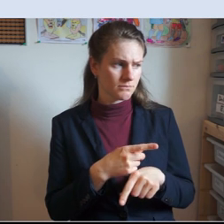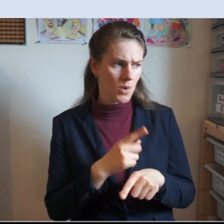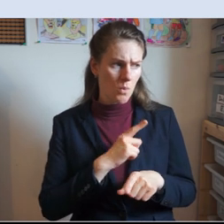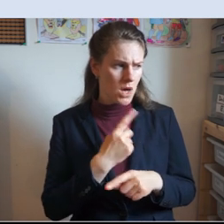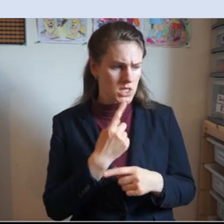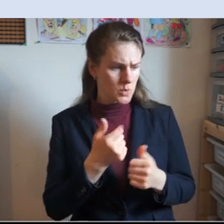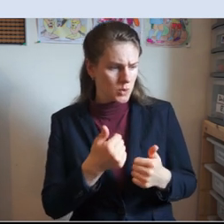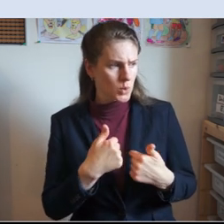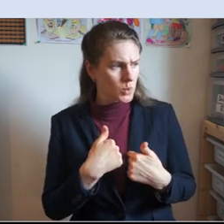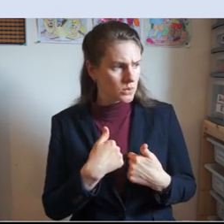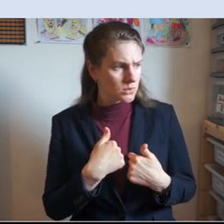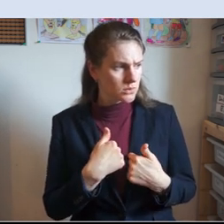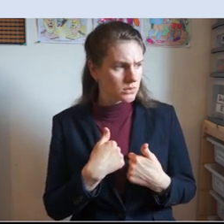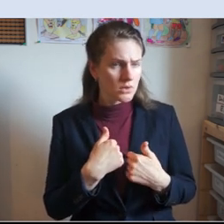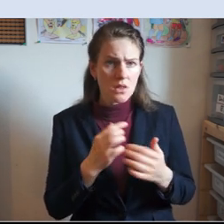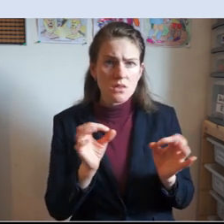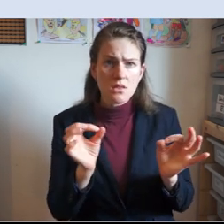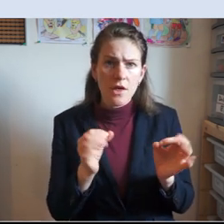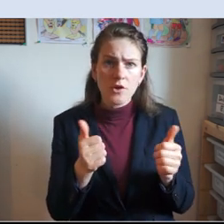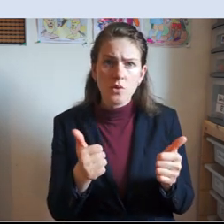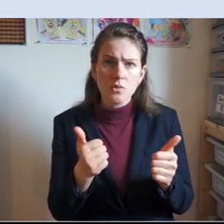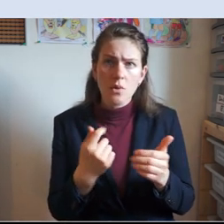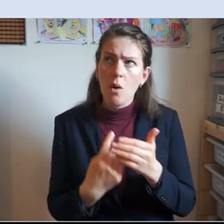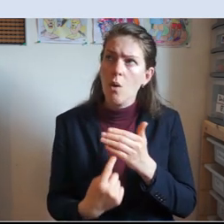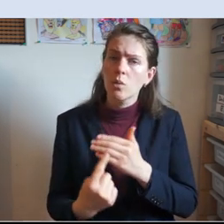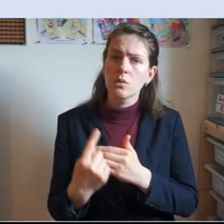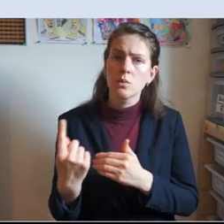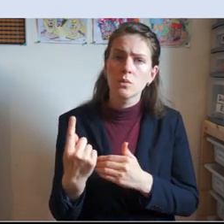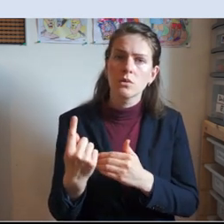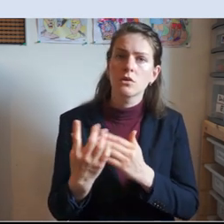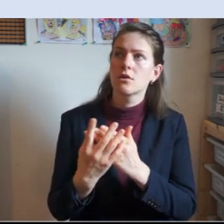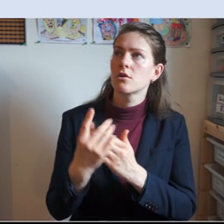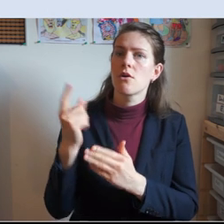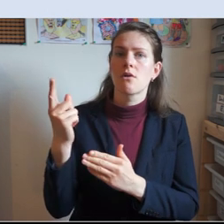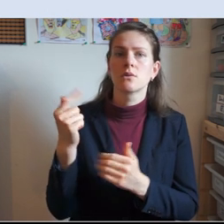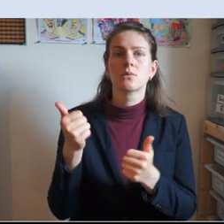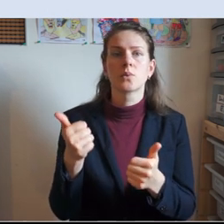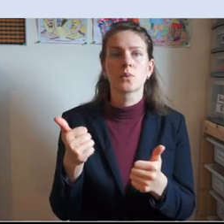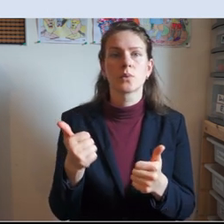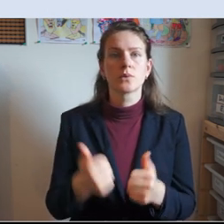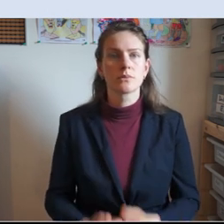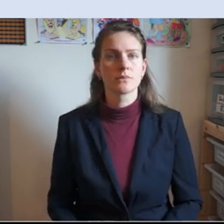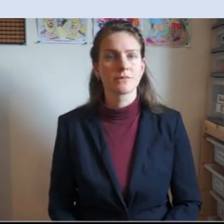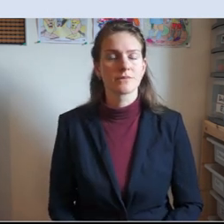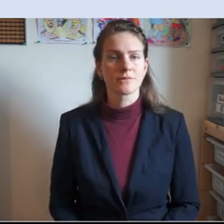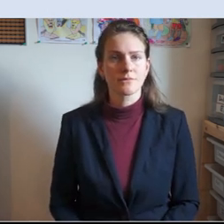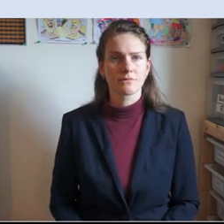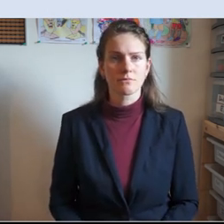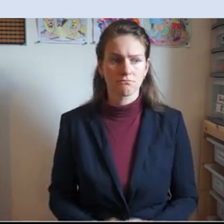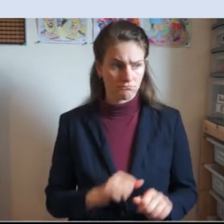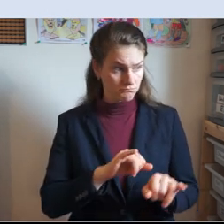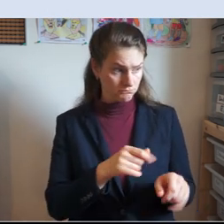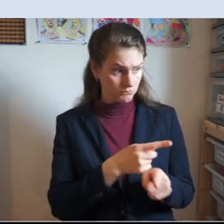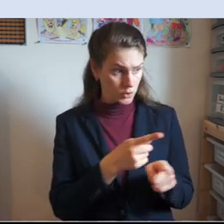callest thou me good? There is none good but one, that is God. But